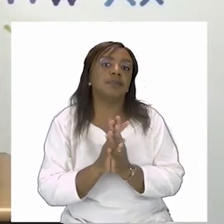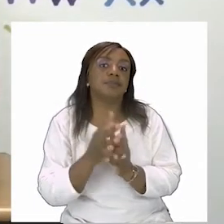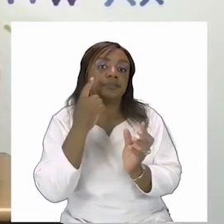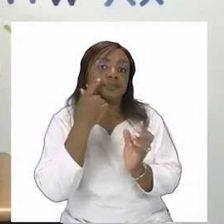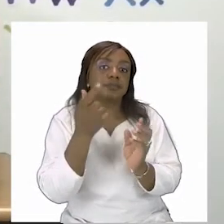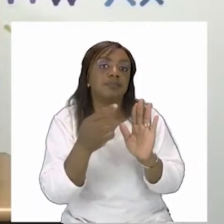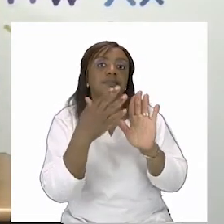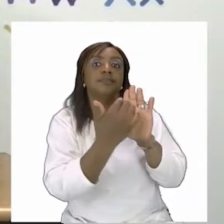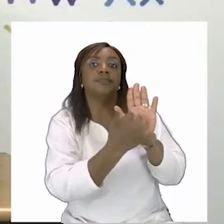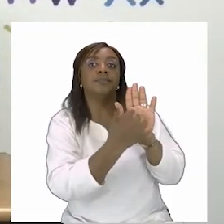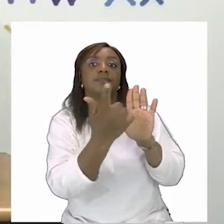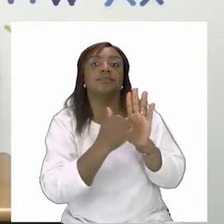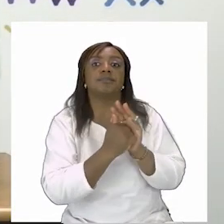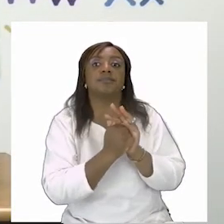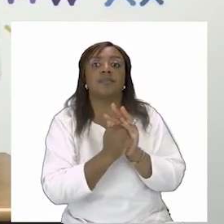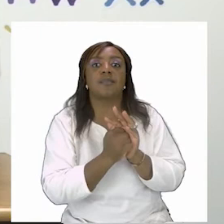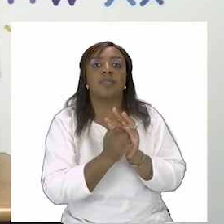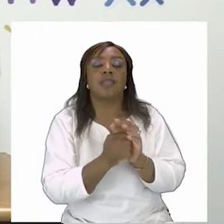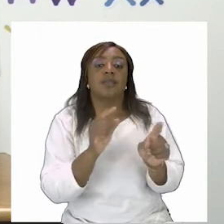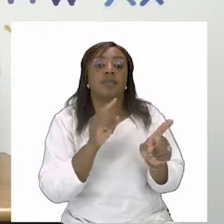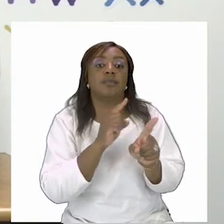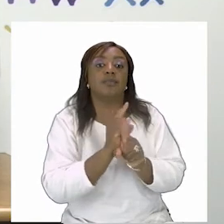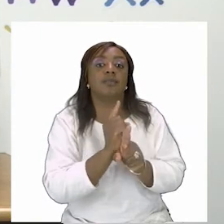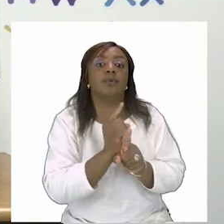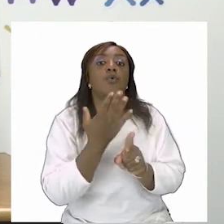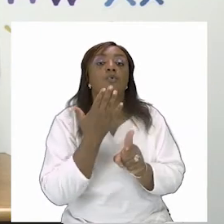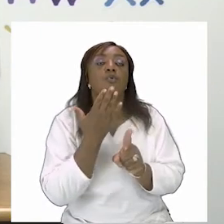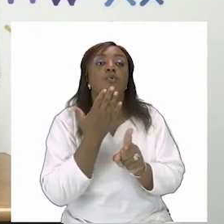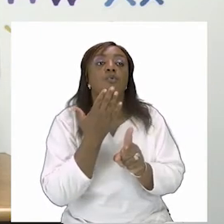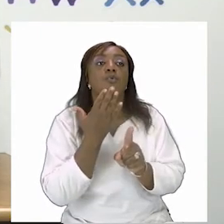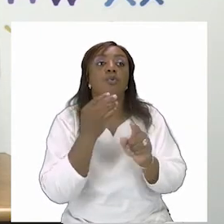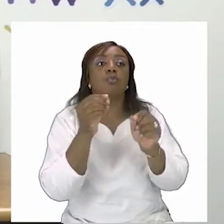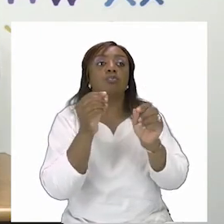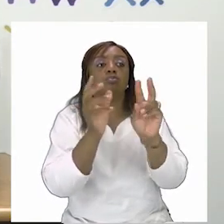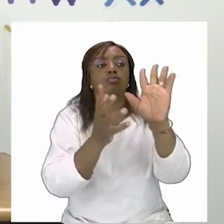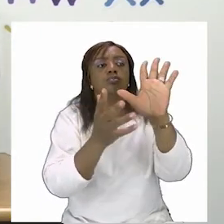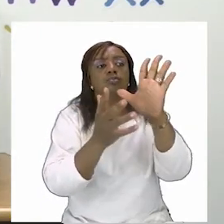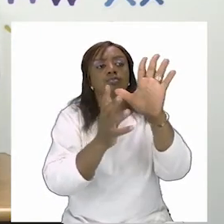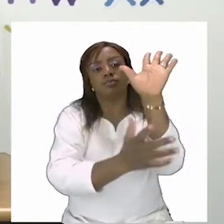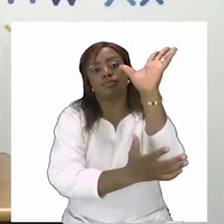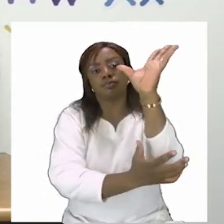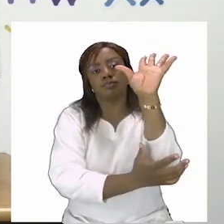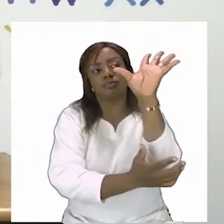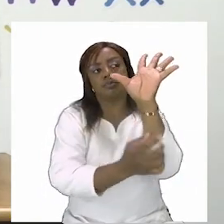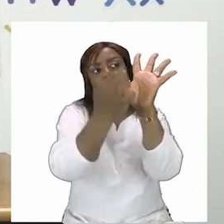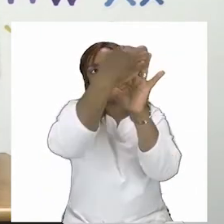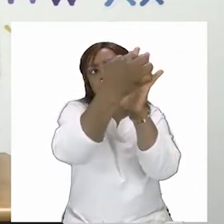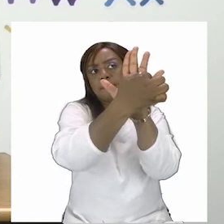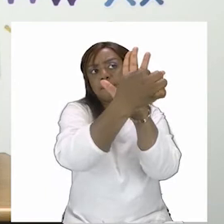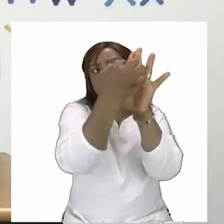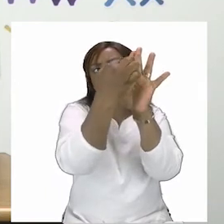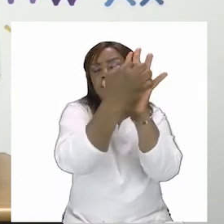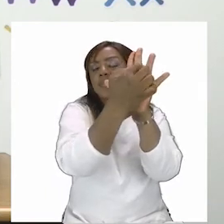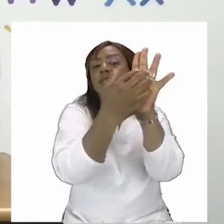so the first people that are at the top top top of our tree are going to